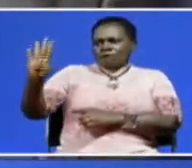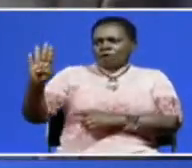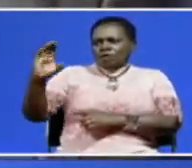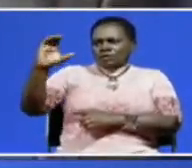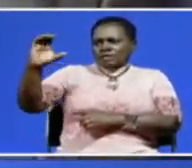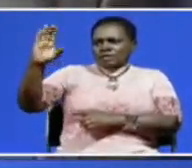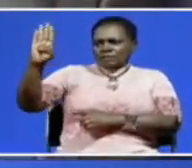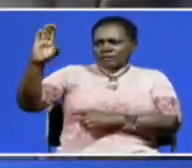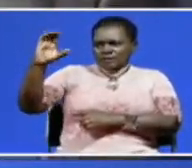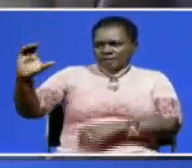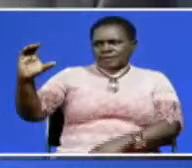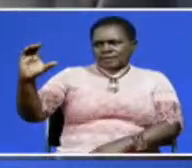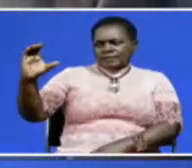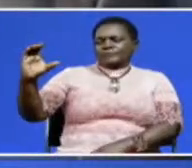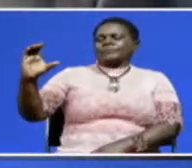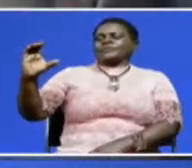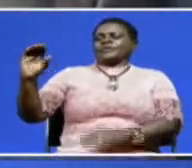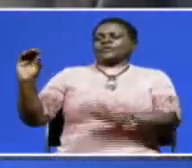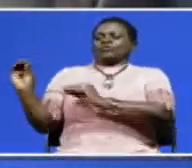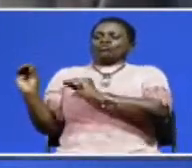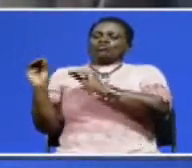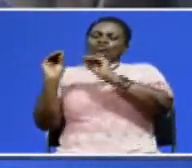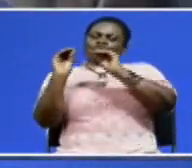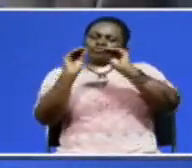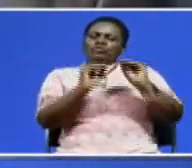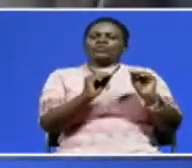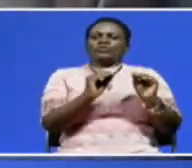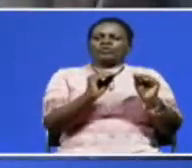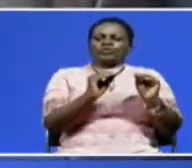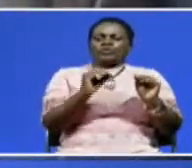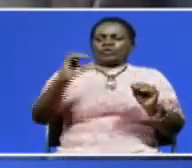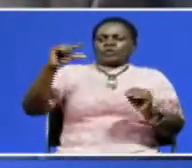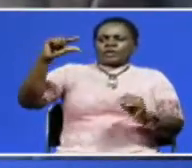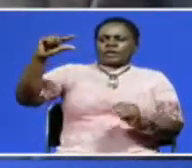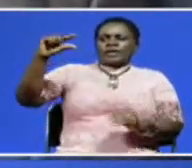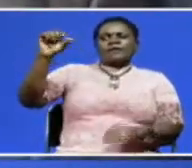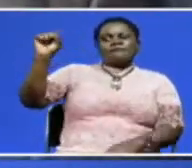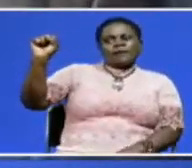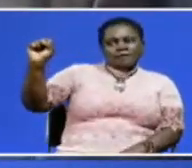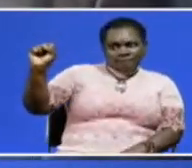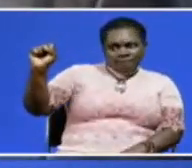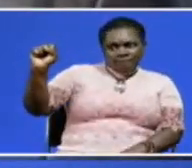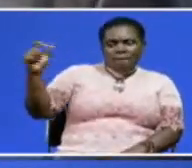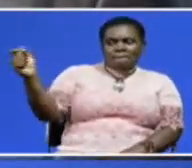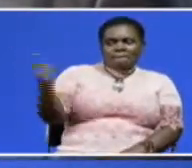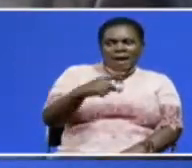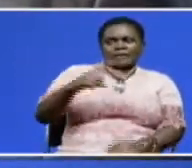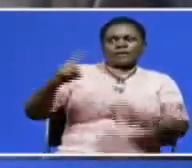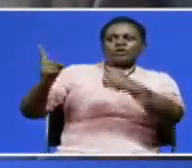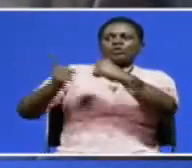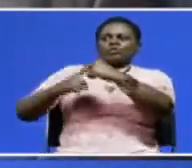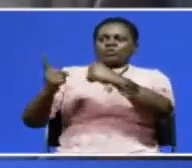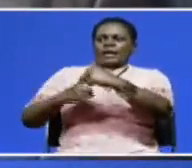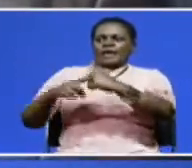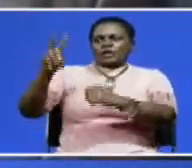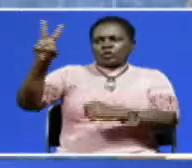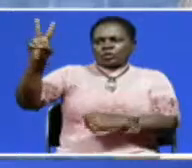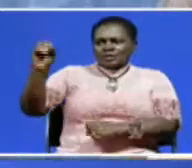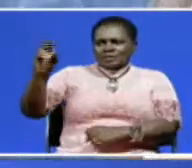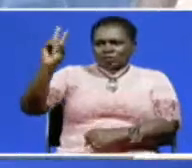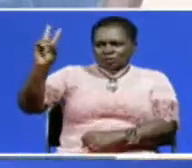learners will transition to grade 5 in July 2021.